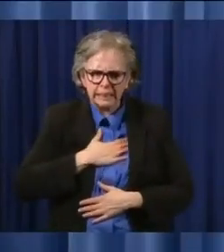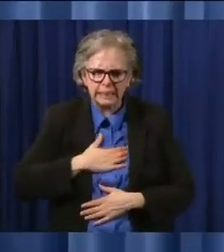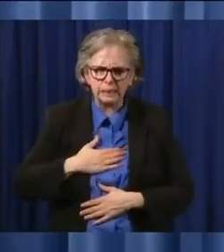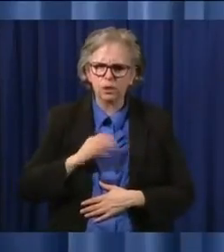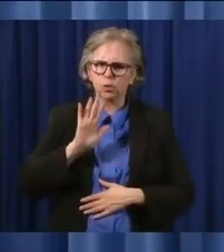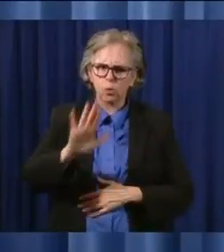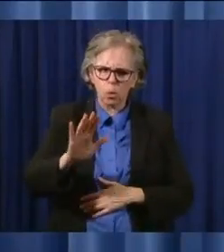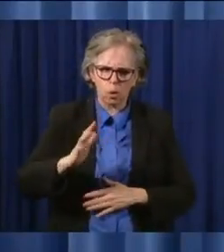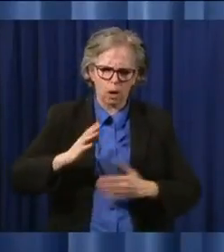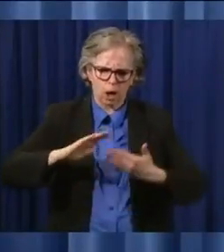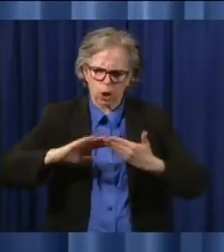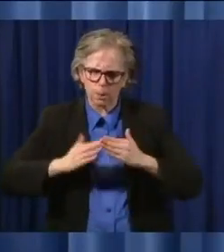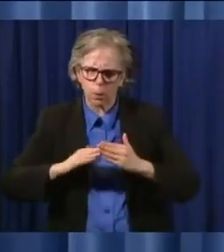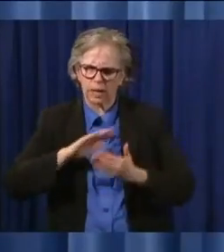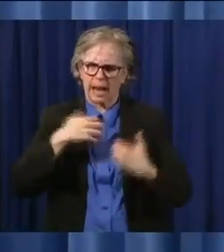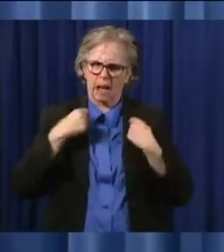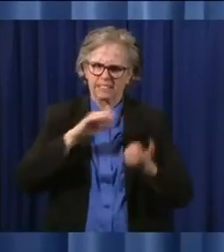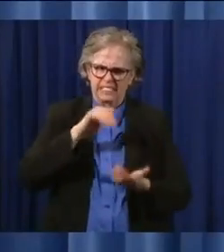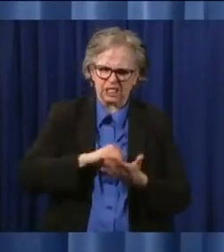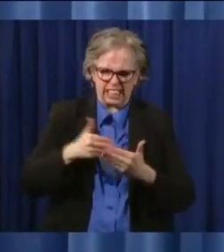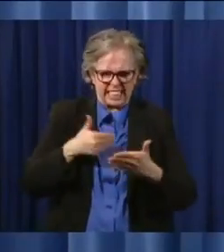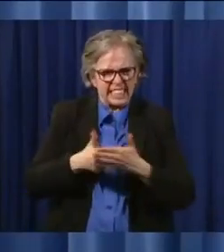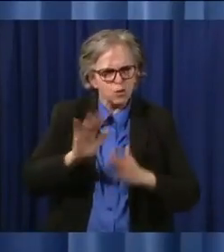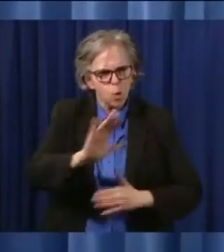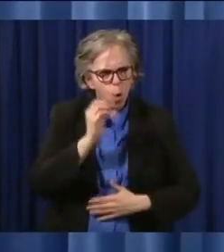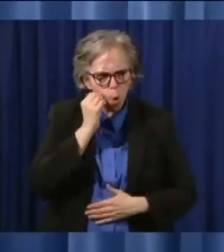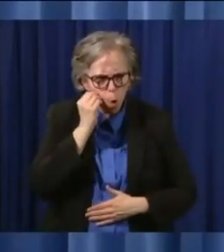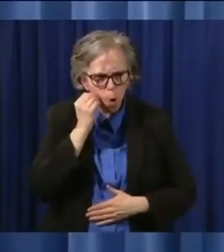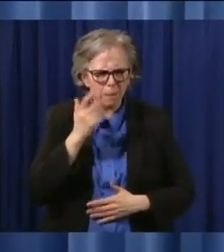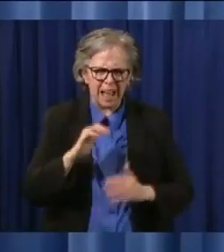information and direction about how to be tested.